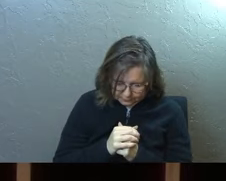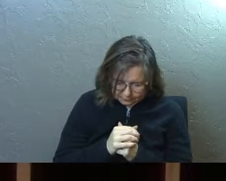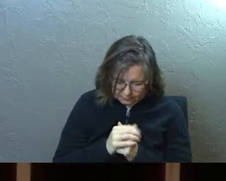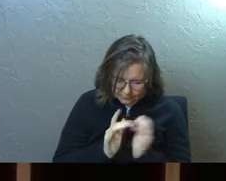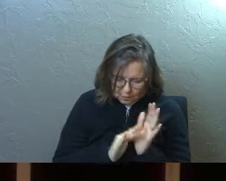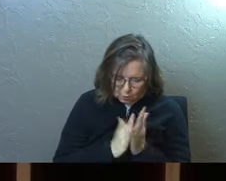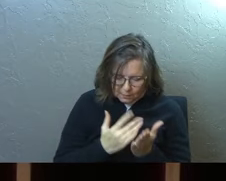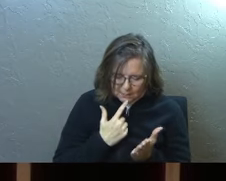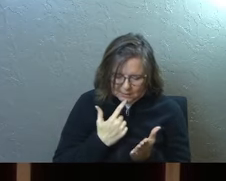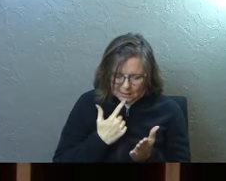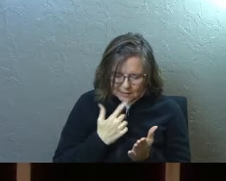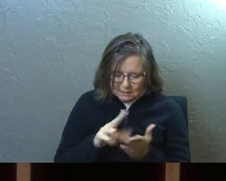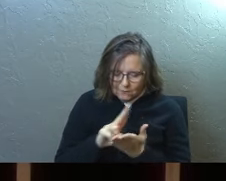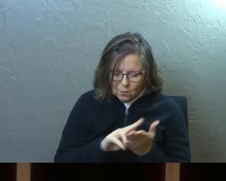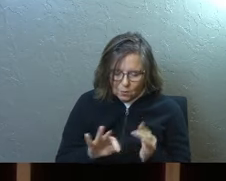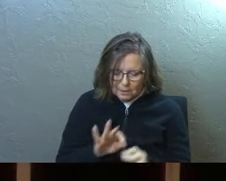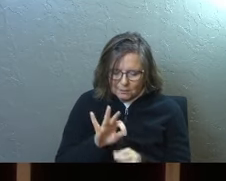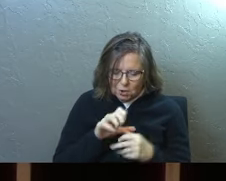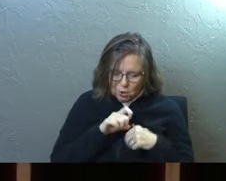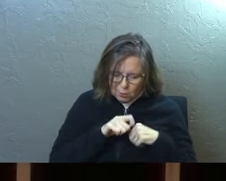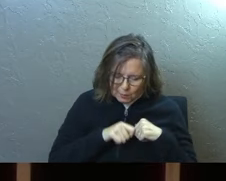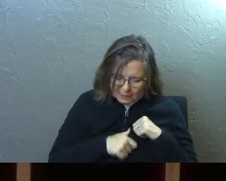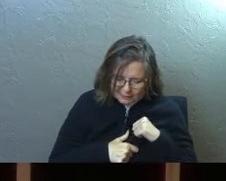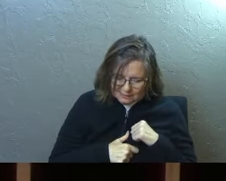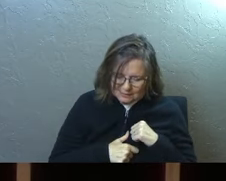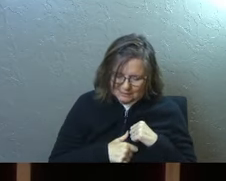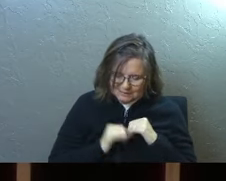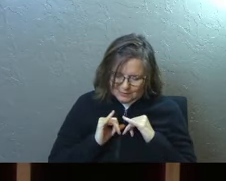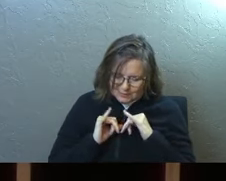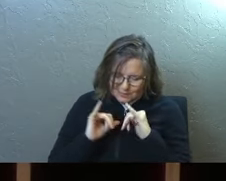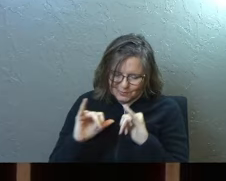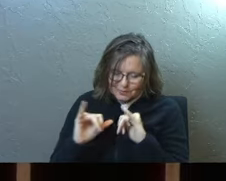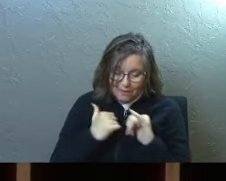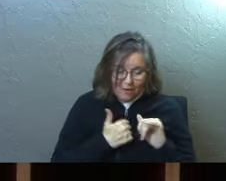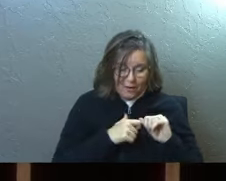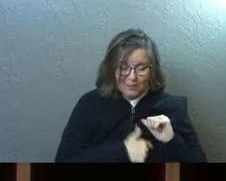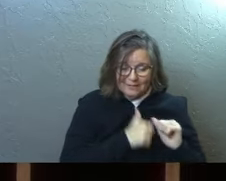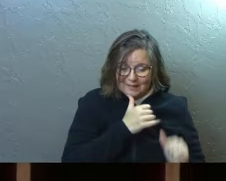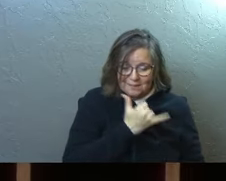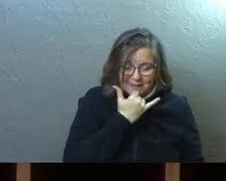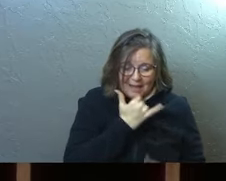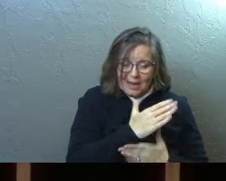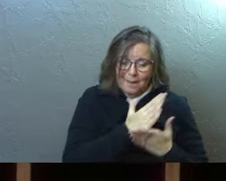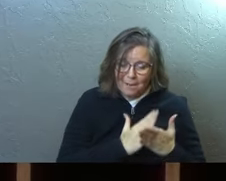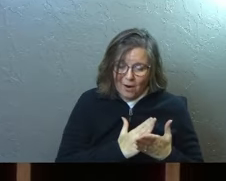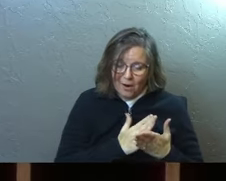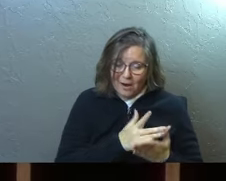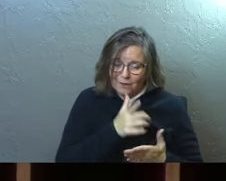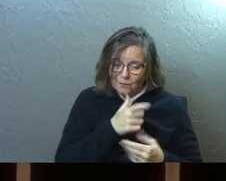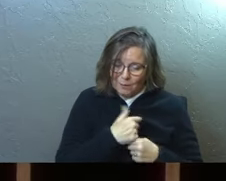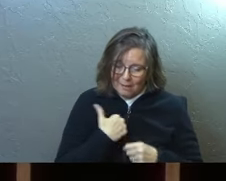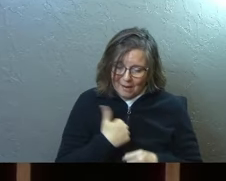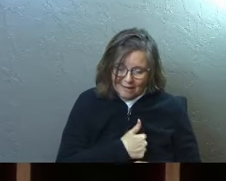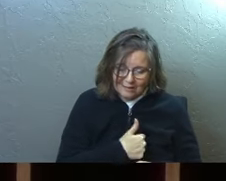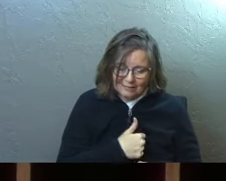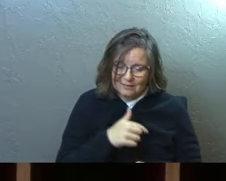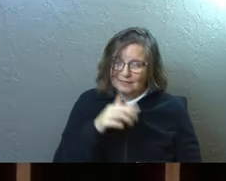The scripture says even the Holy Spirit grieves. Our grief is not a mistake. It's part of the divine